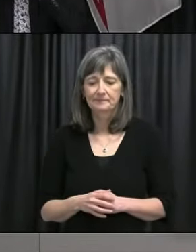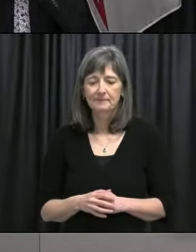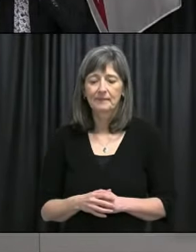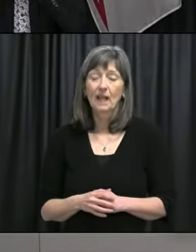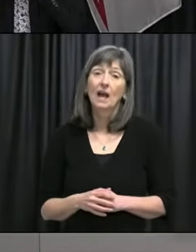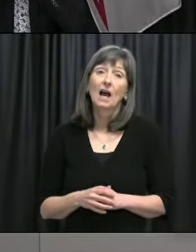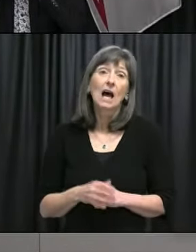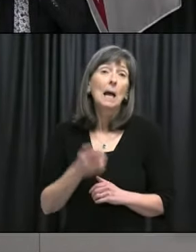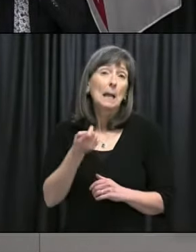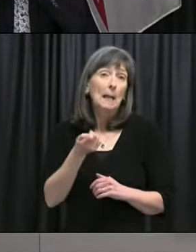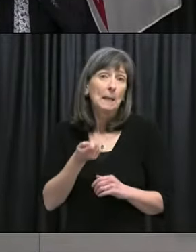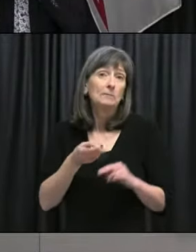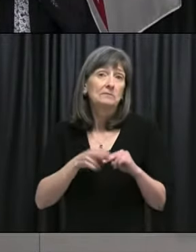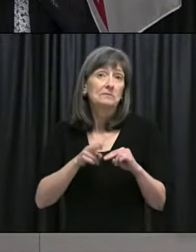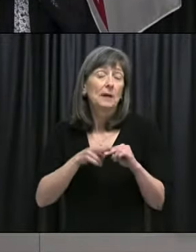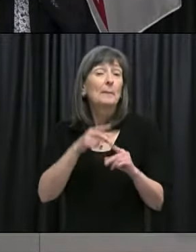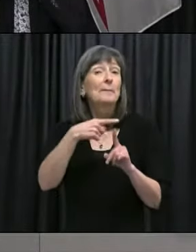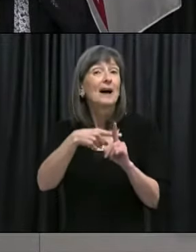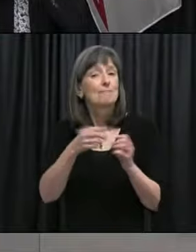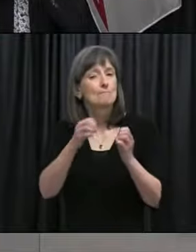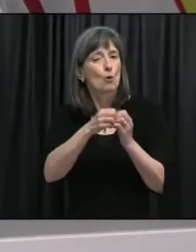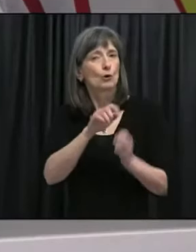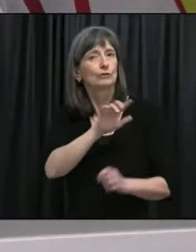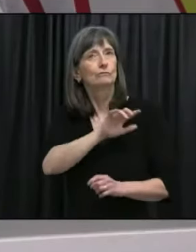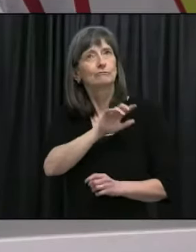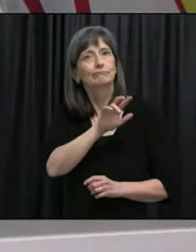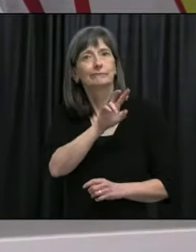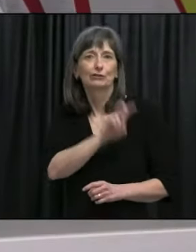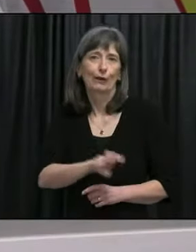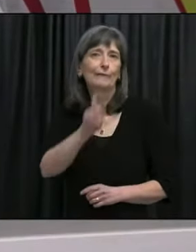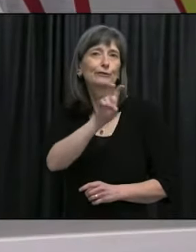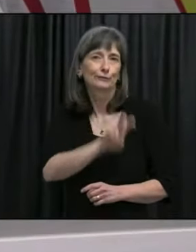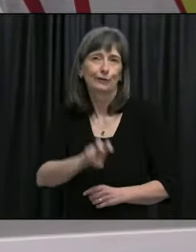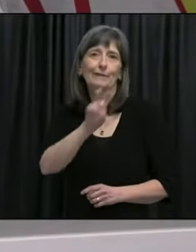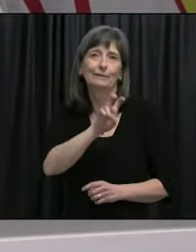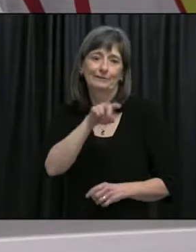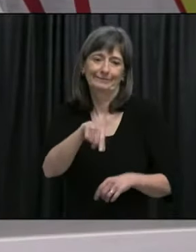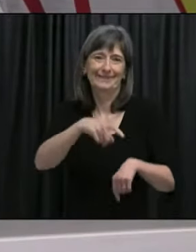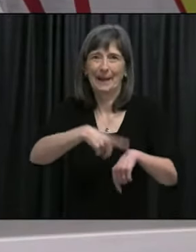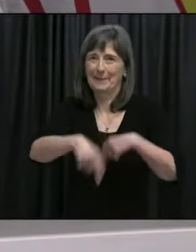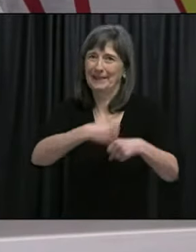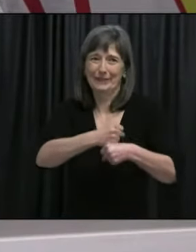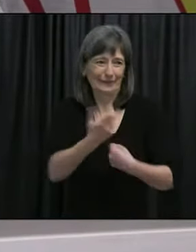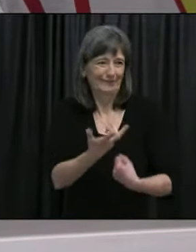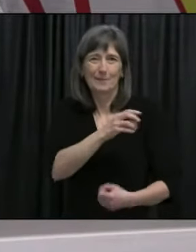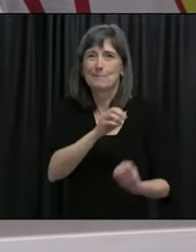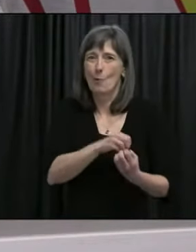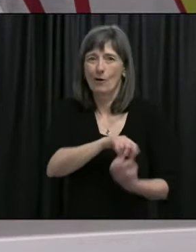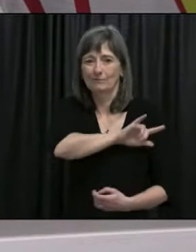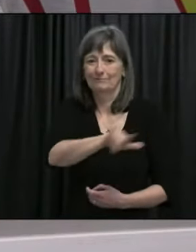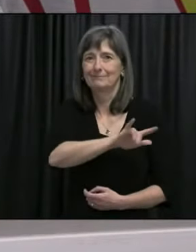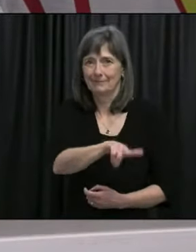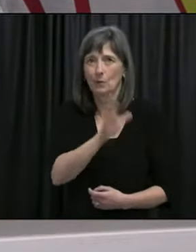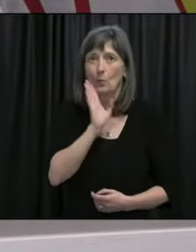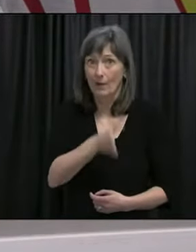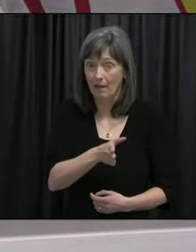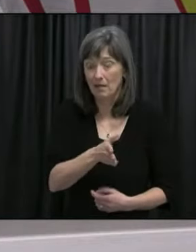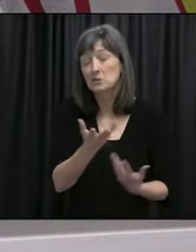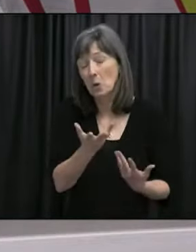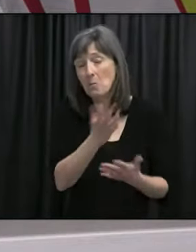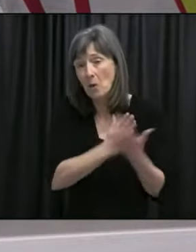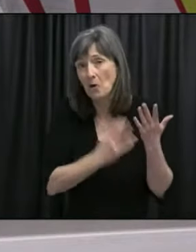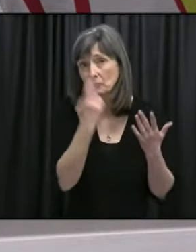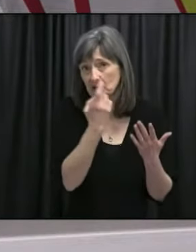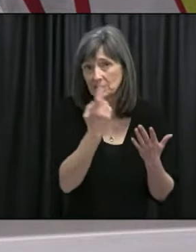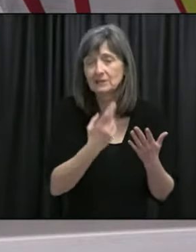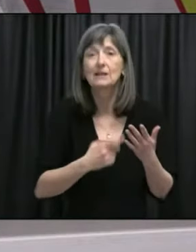there is a gradual rise in travelers coming to the province. That happens every year this time of year. So there is that, but I think it's